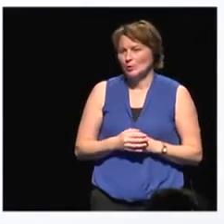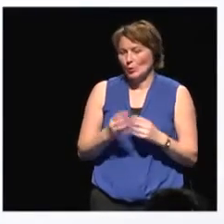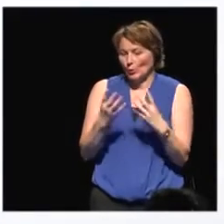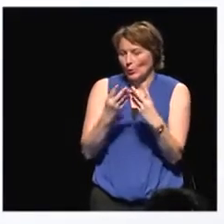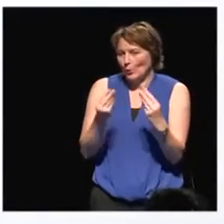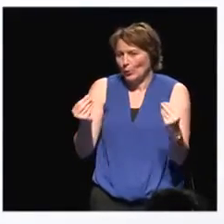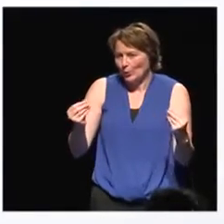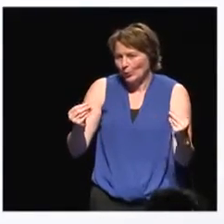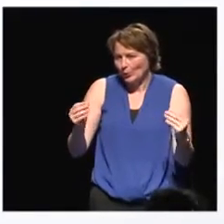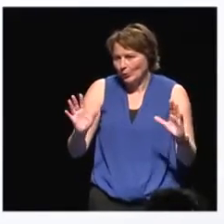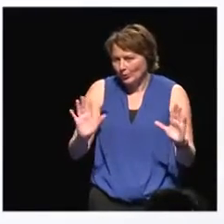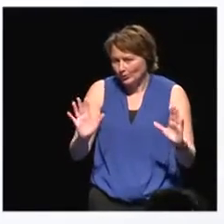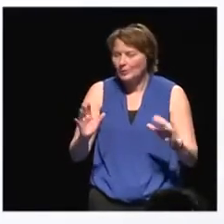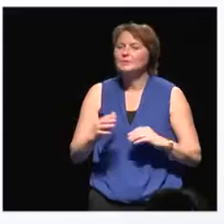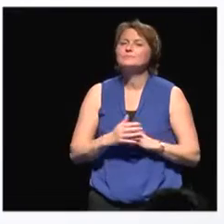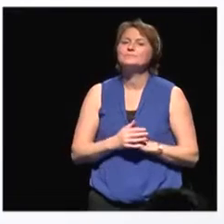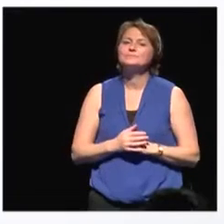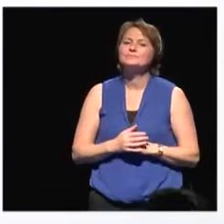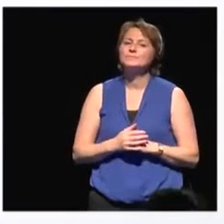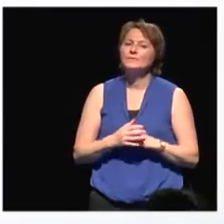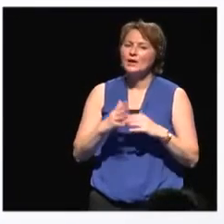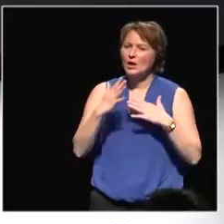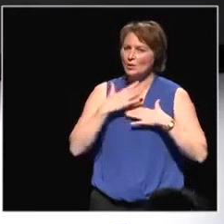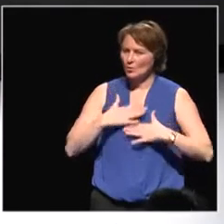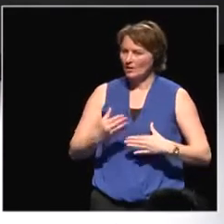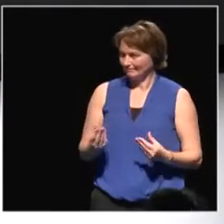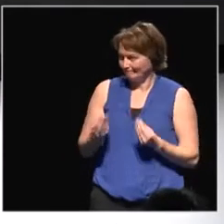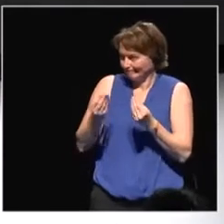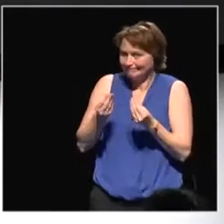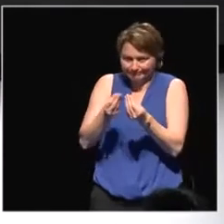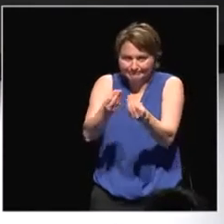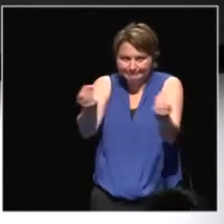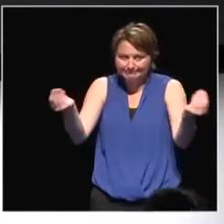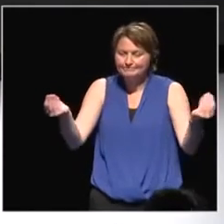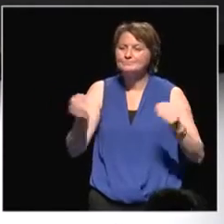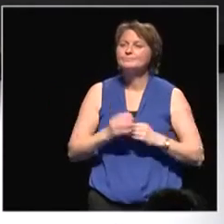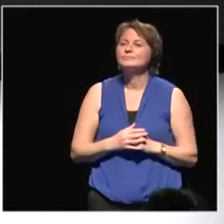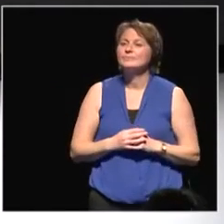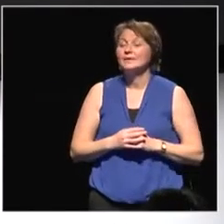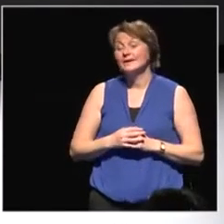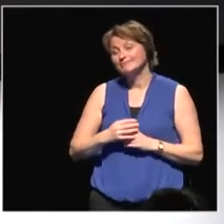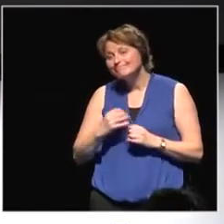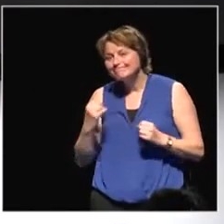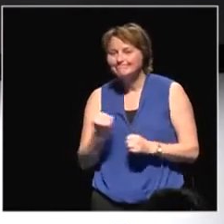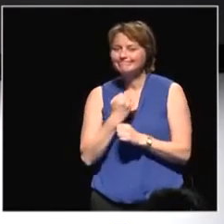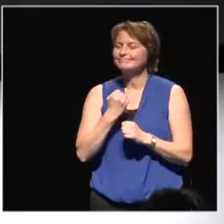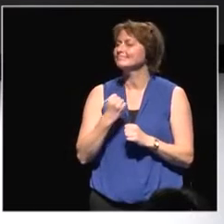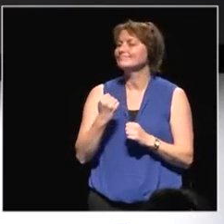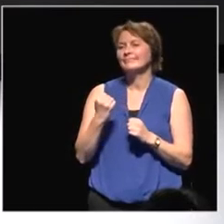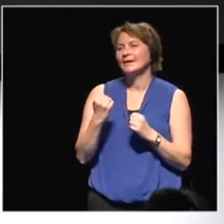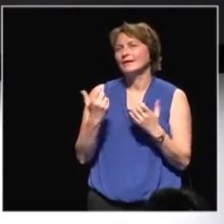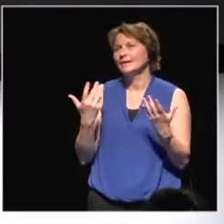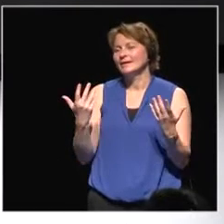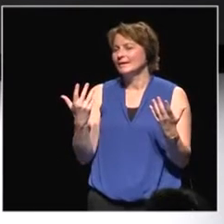yet. So that's why I want to leave it with the group here. And this comes out, unfortunately, is not something that